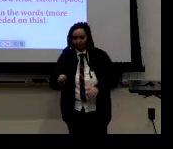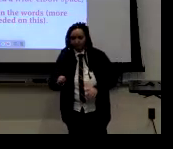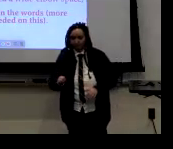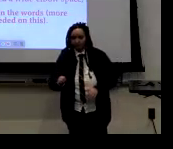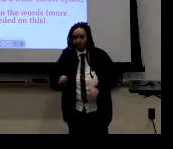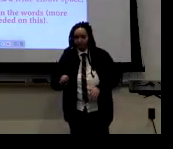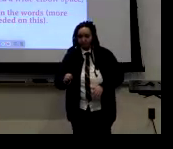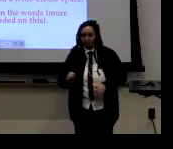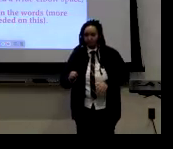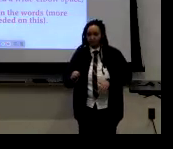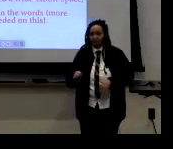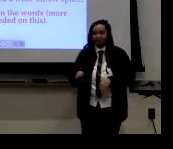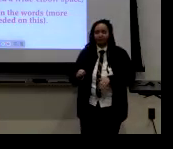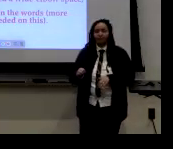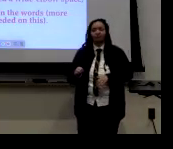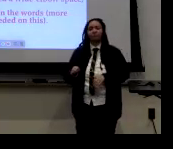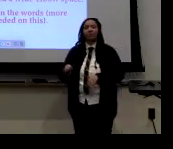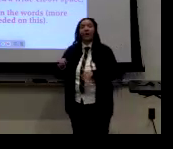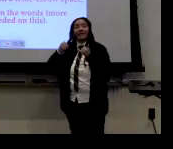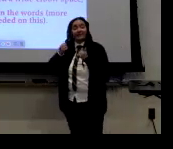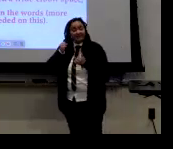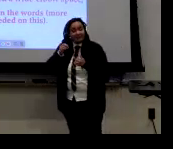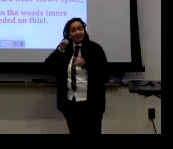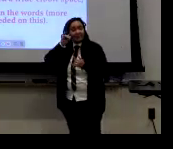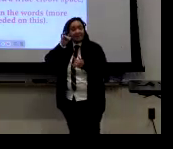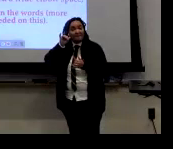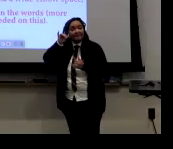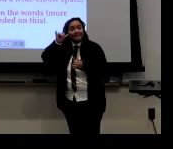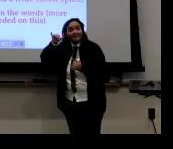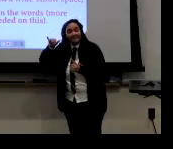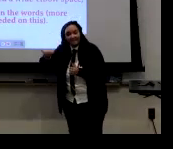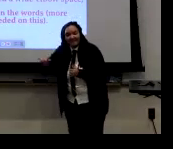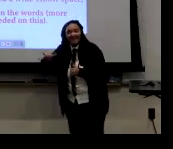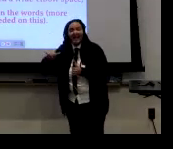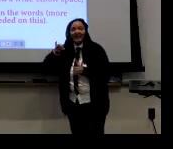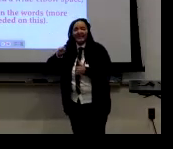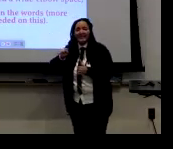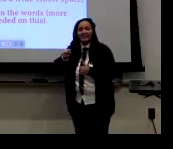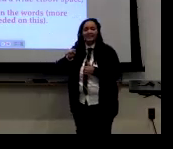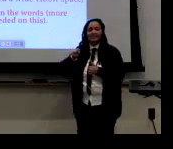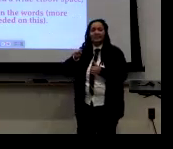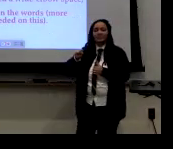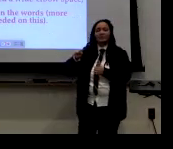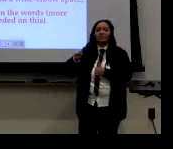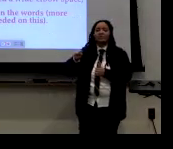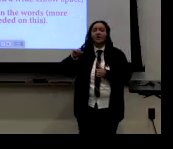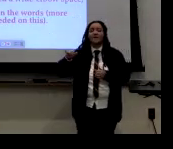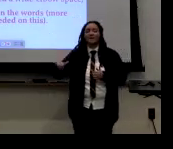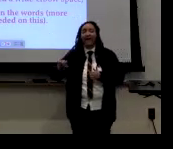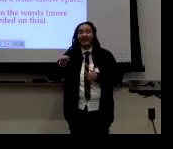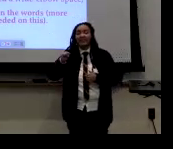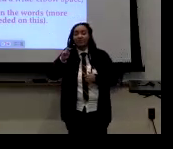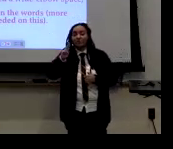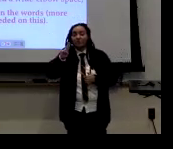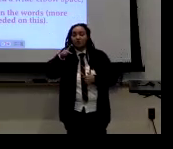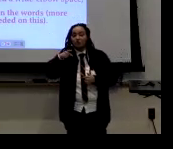they feel like they have to turn down their volume because people are asking, asking questions and